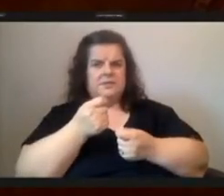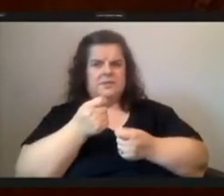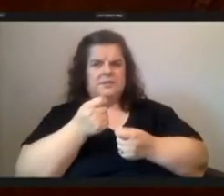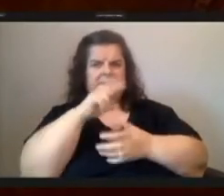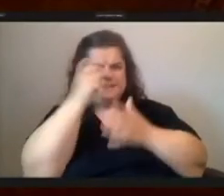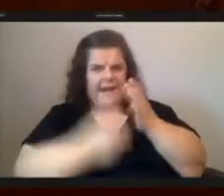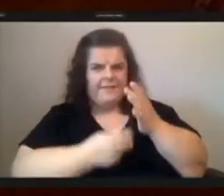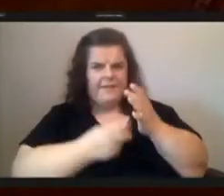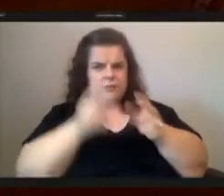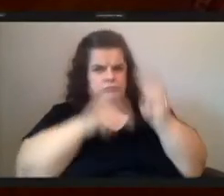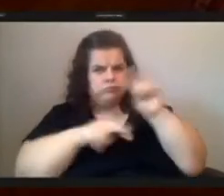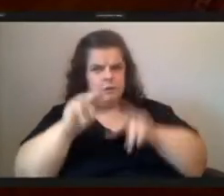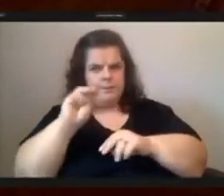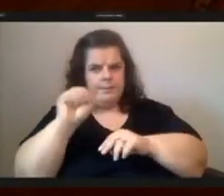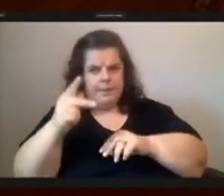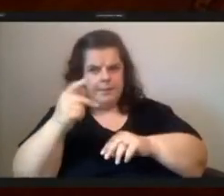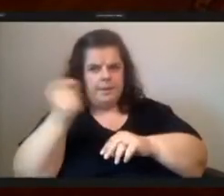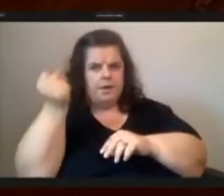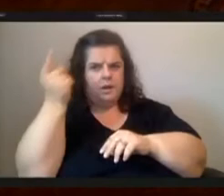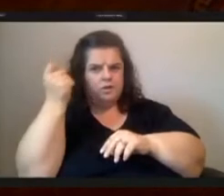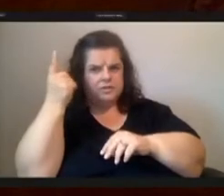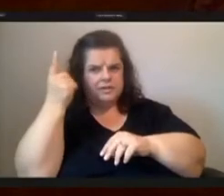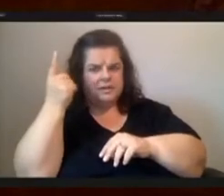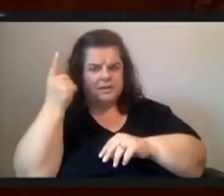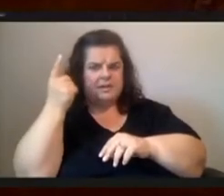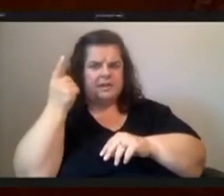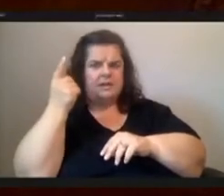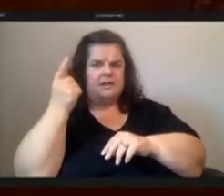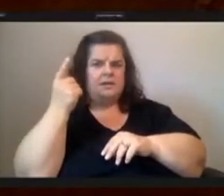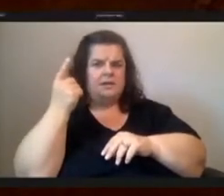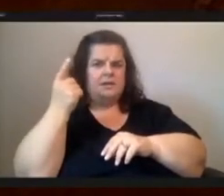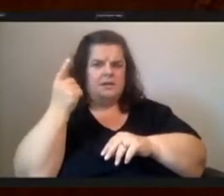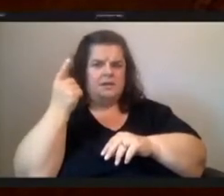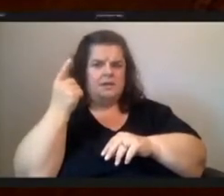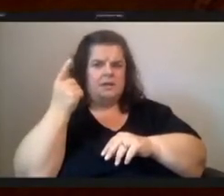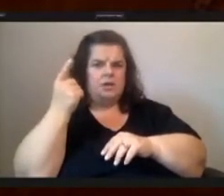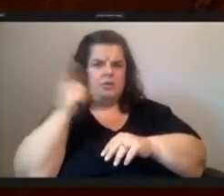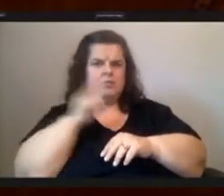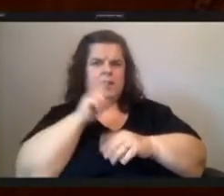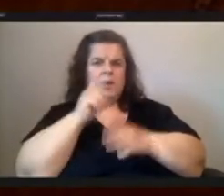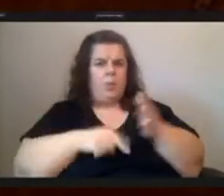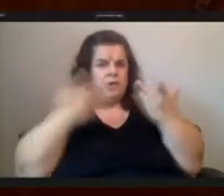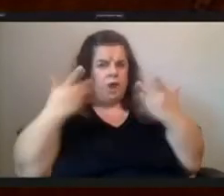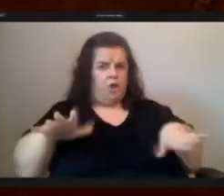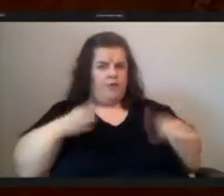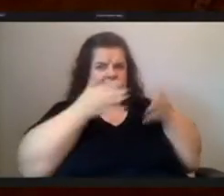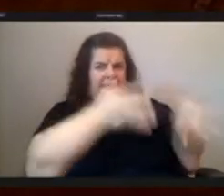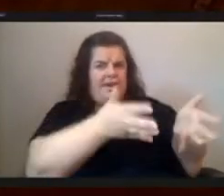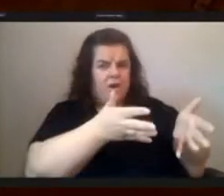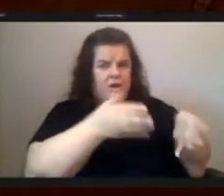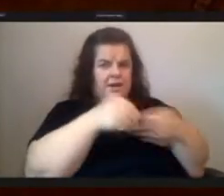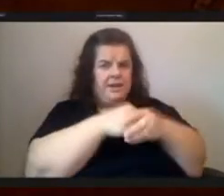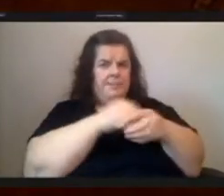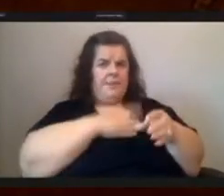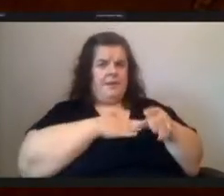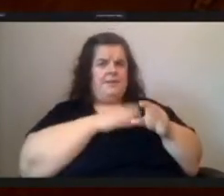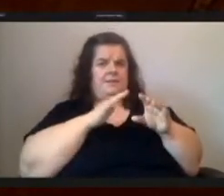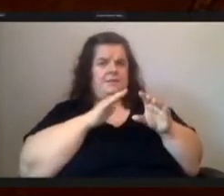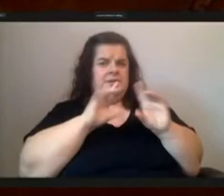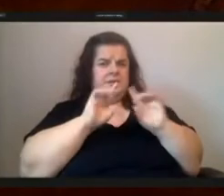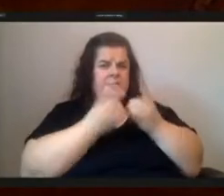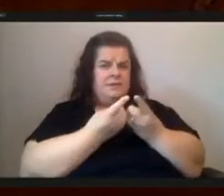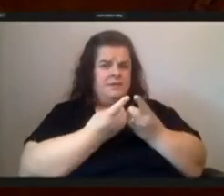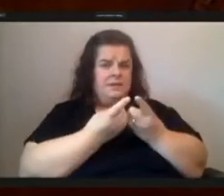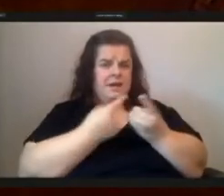um understand yeah really what's existing i know that i'm in my my uh district i'm